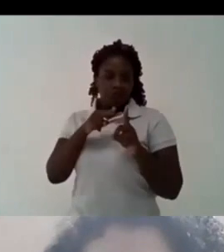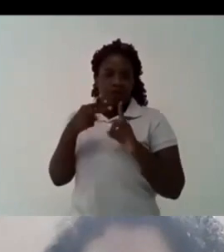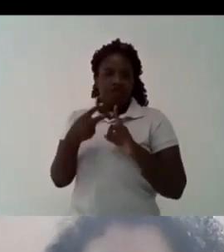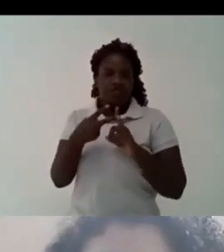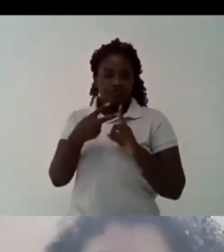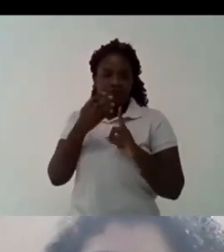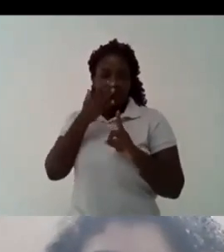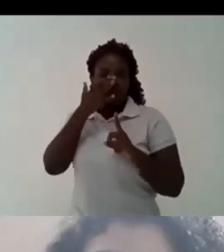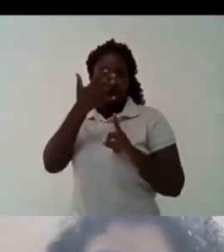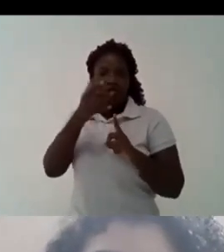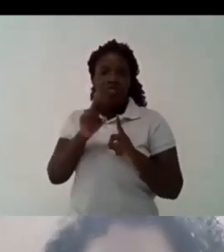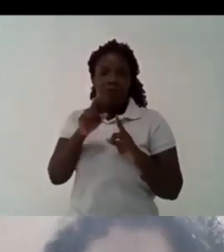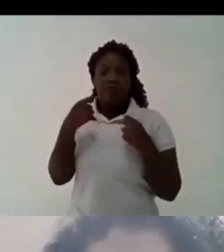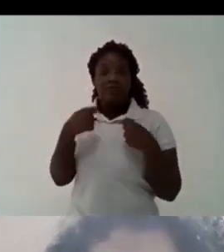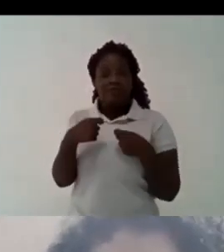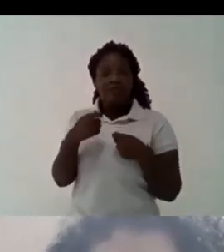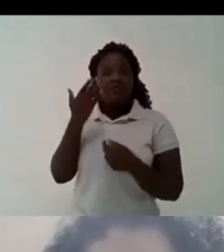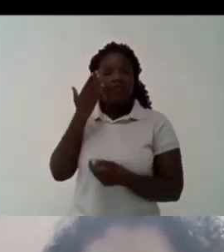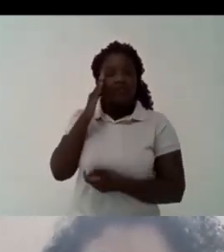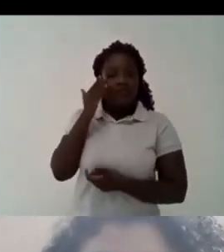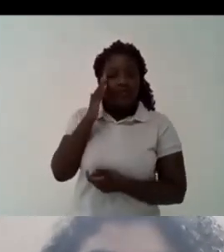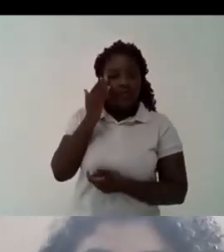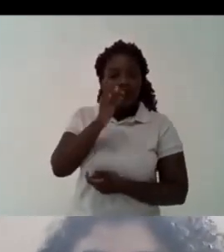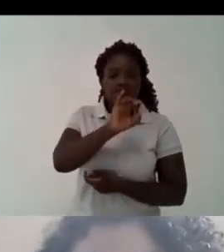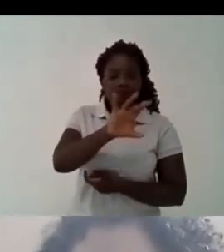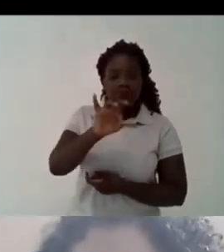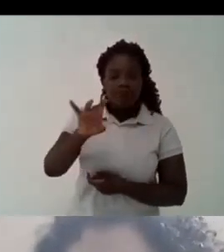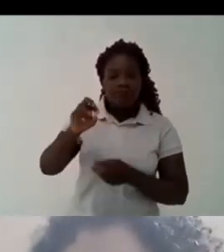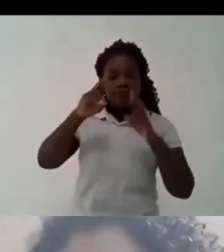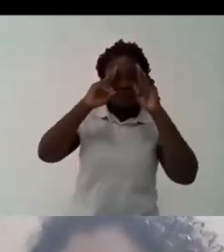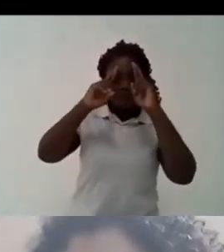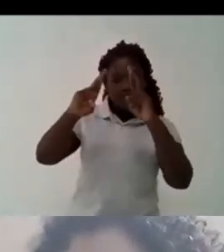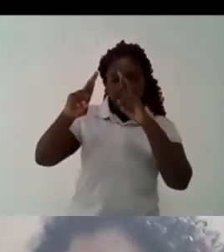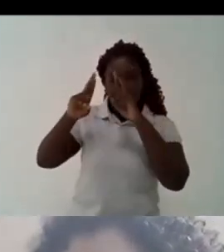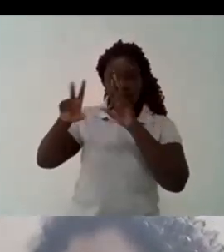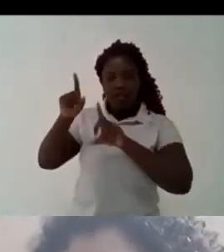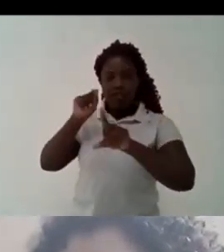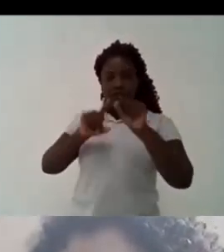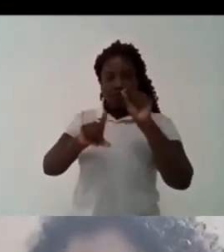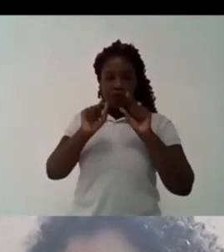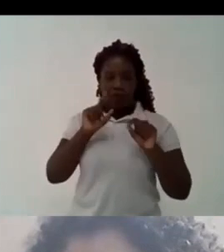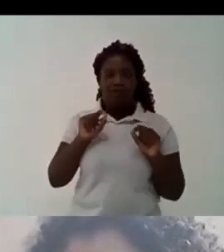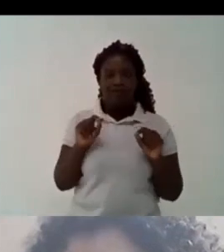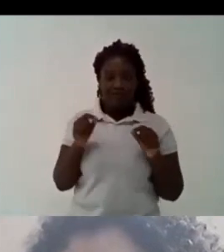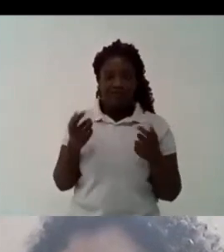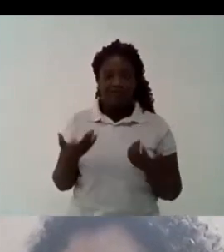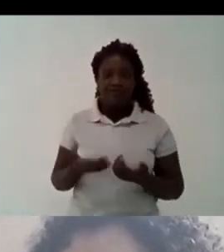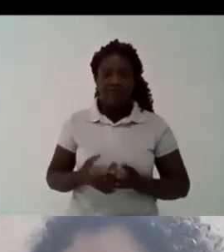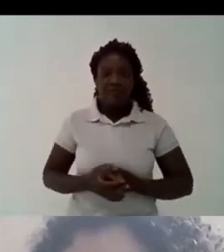we need to understand the other people we need to respect the choices